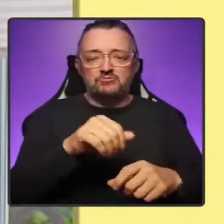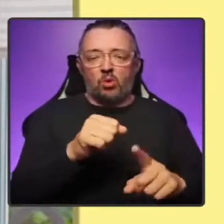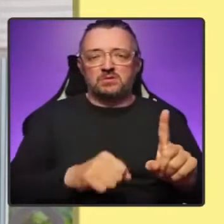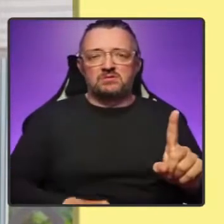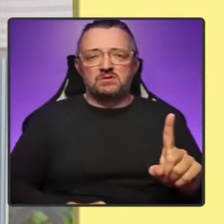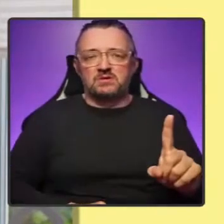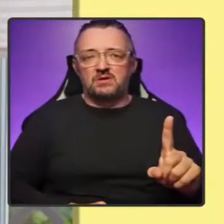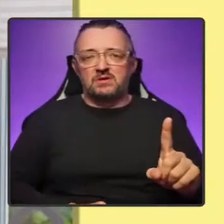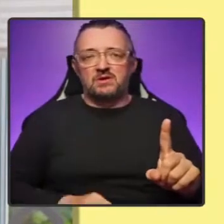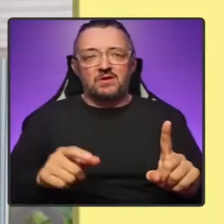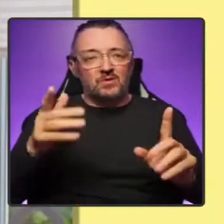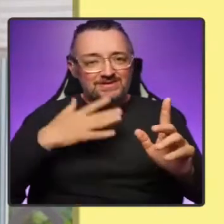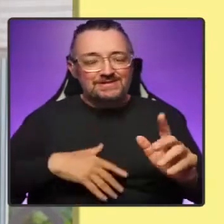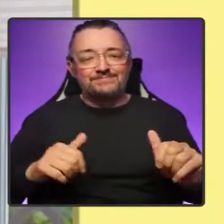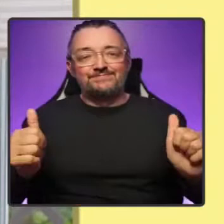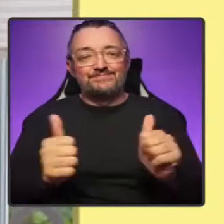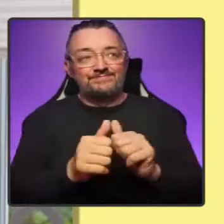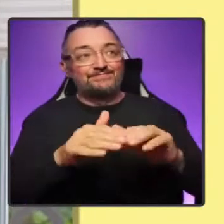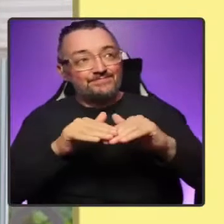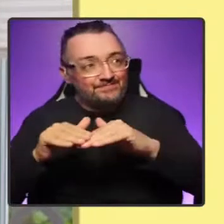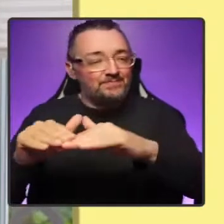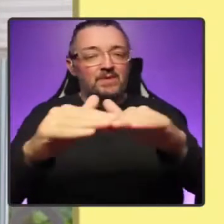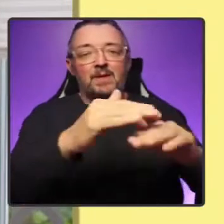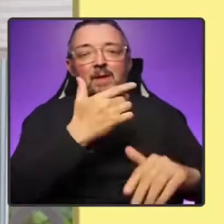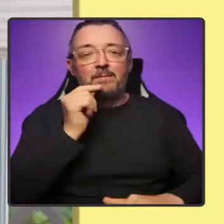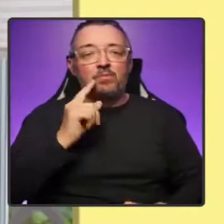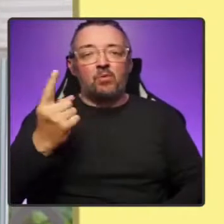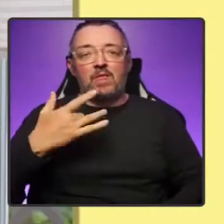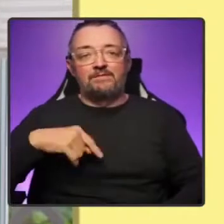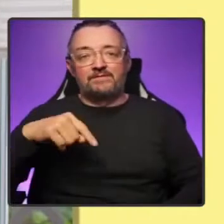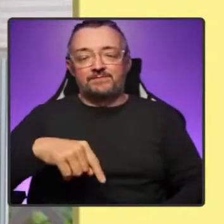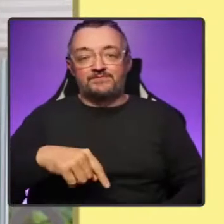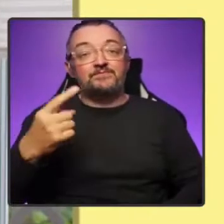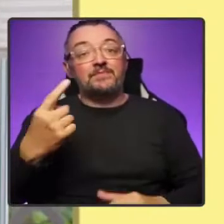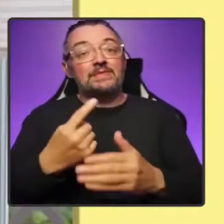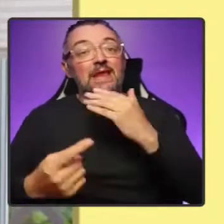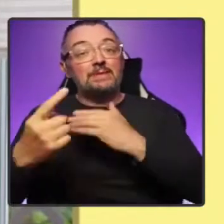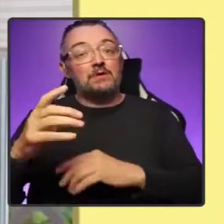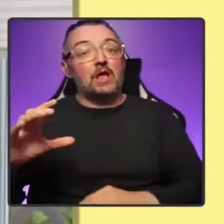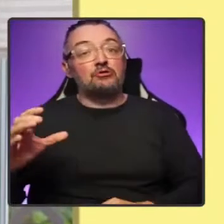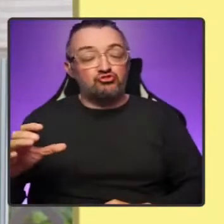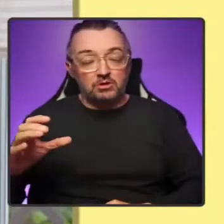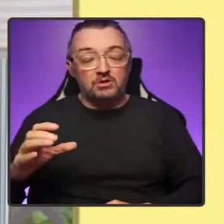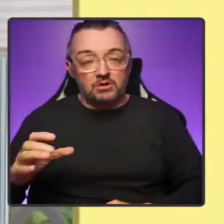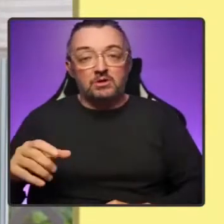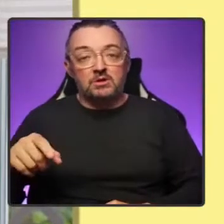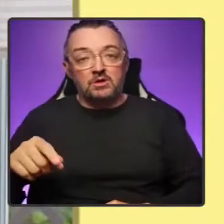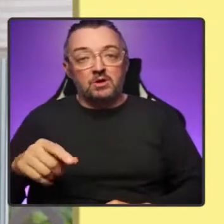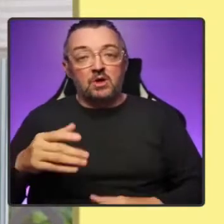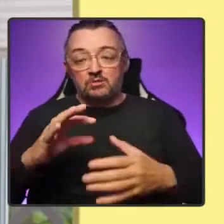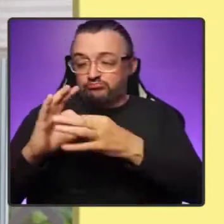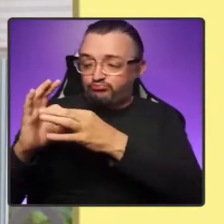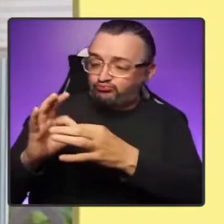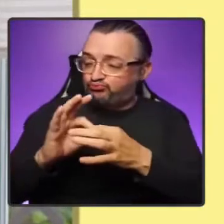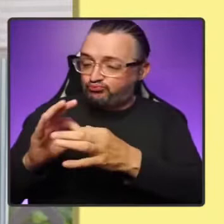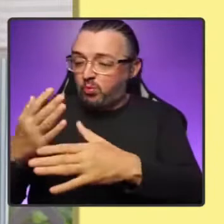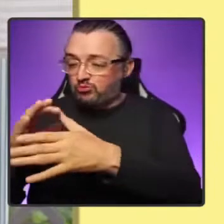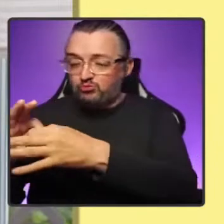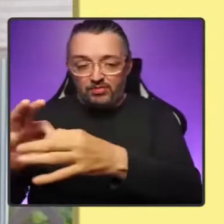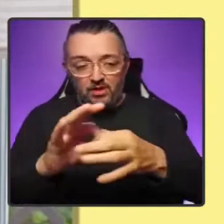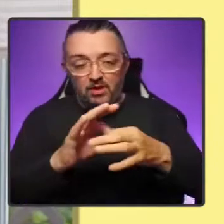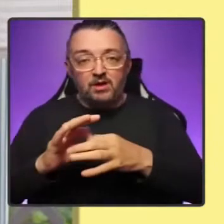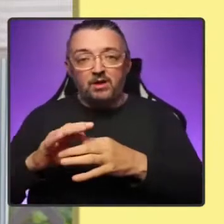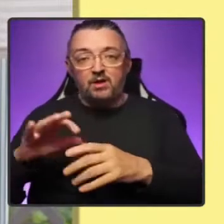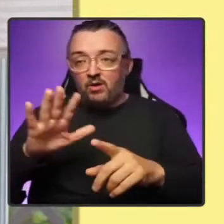of people who live here. As an independent country, cooperation between Scotland and our friends across the rest of the UK will